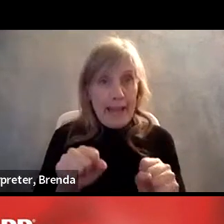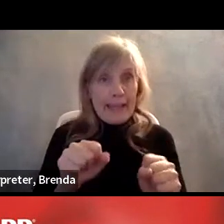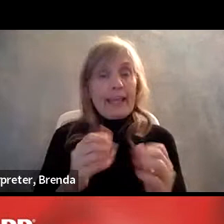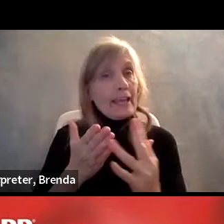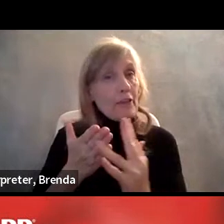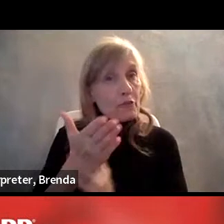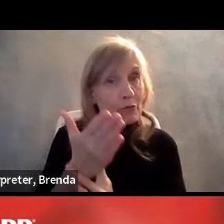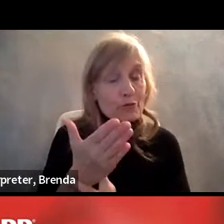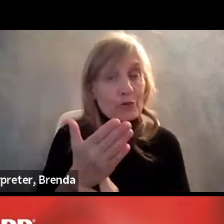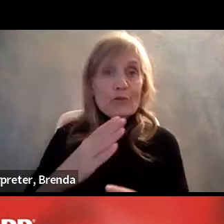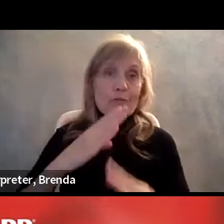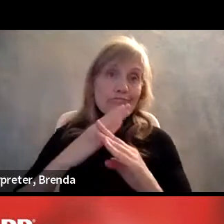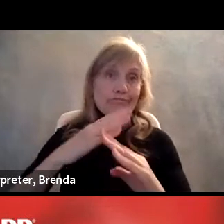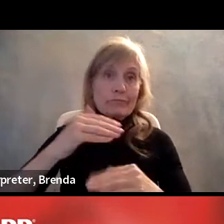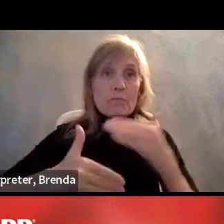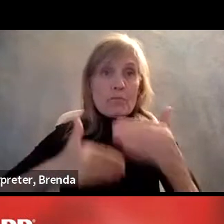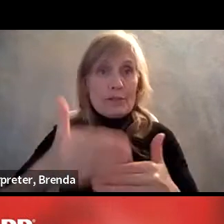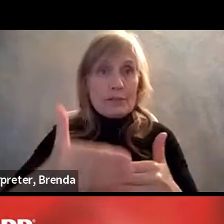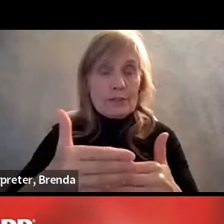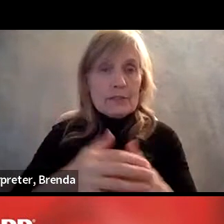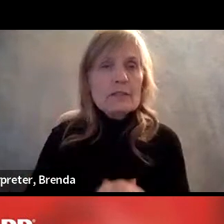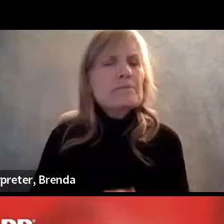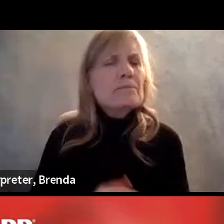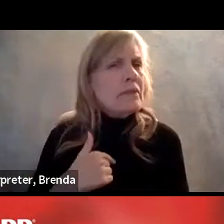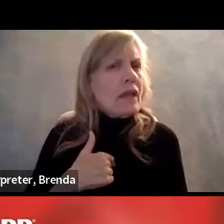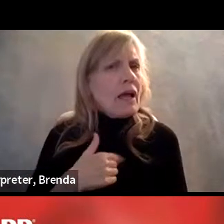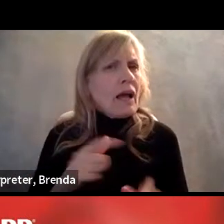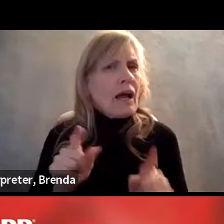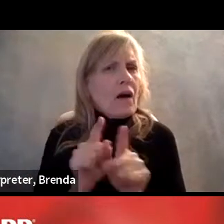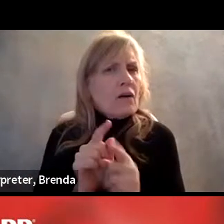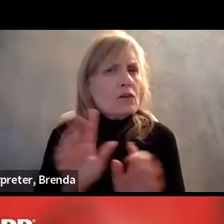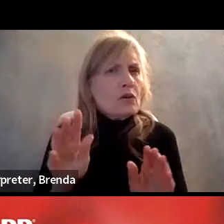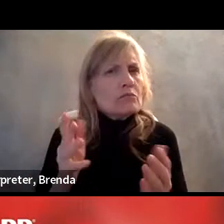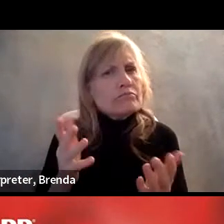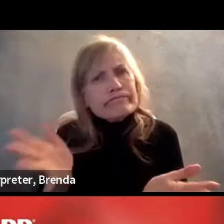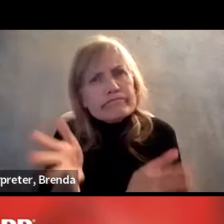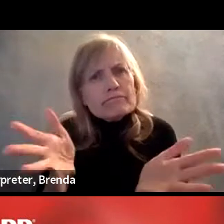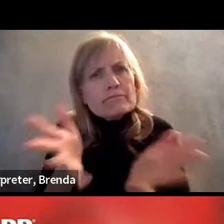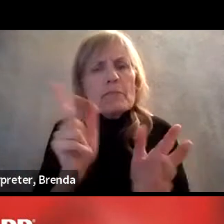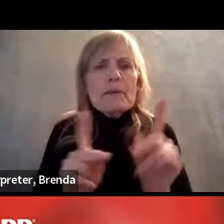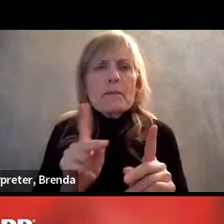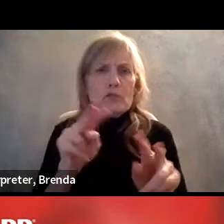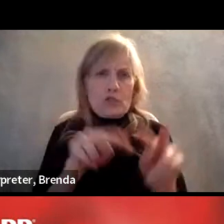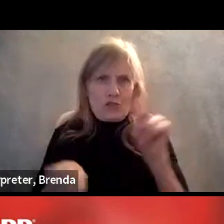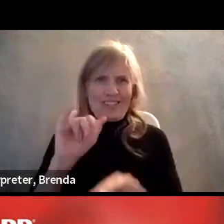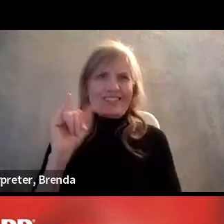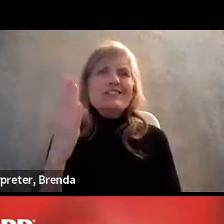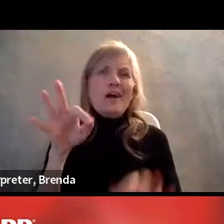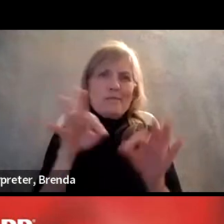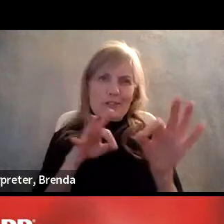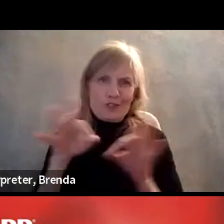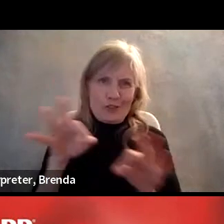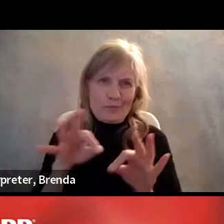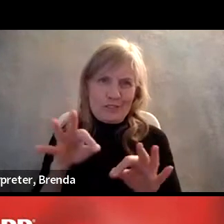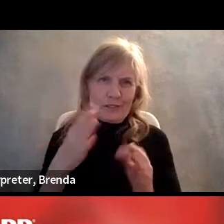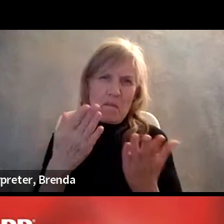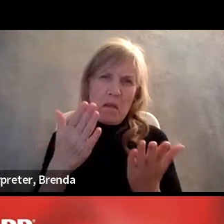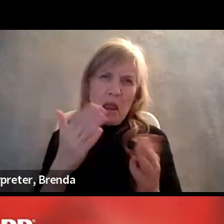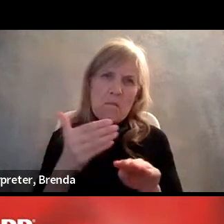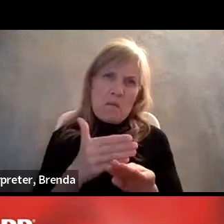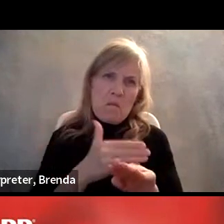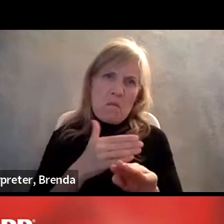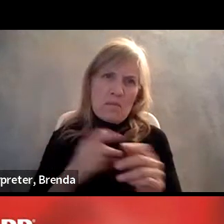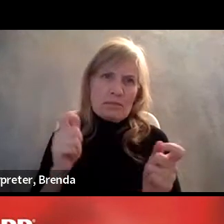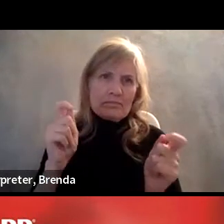um, would encourage employers to review their job descriptions and maybe update them, you know, decide